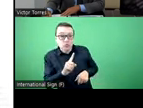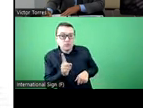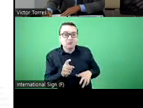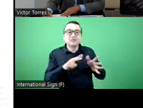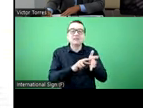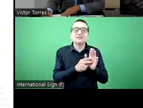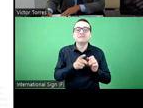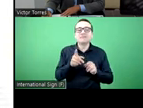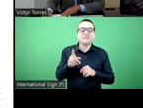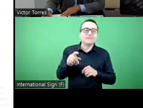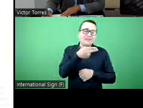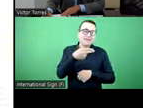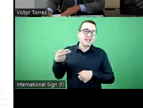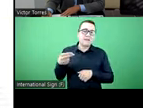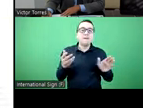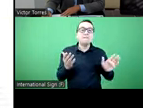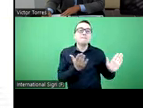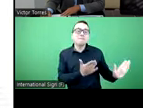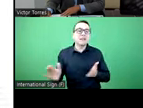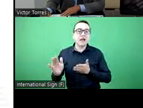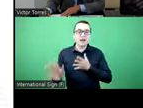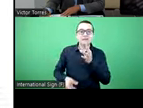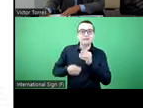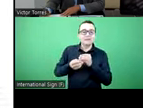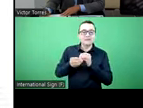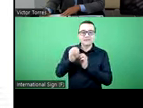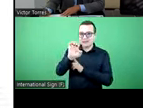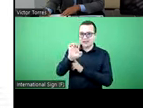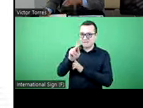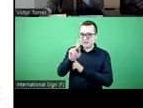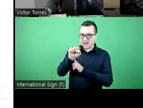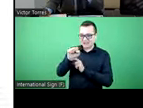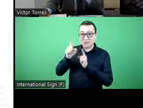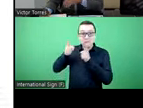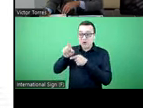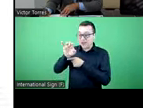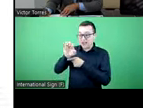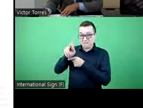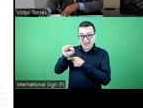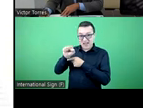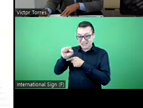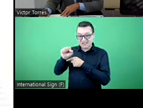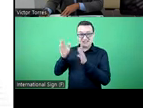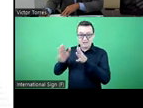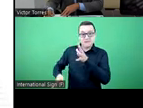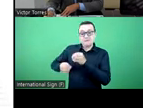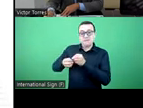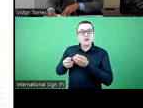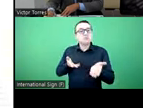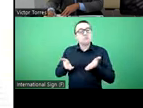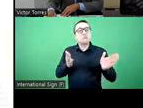here we see, and this includes the supplementary plans, the prepaid accident